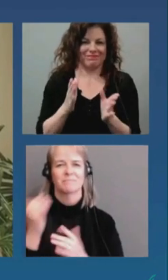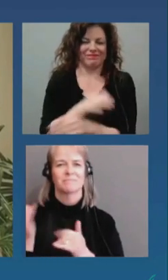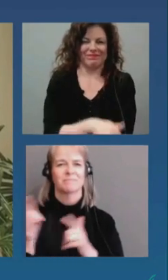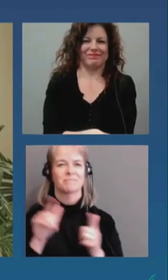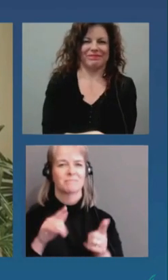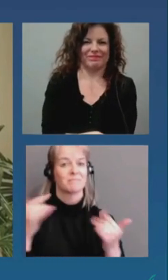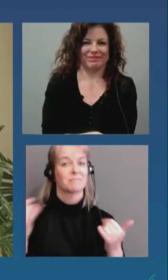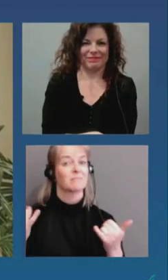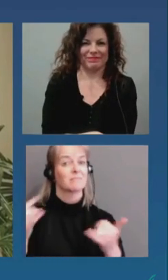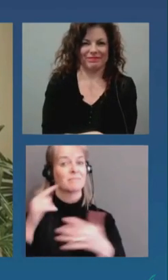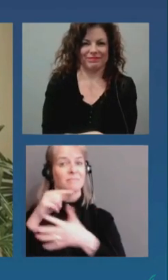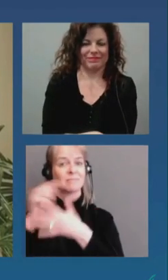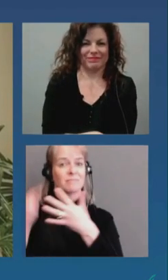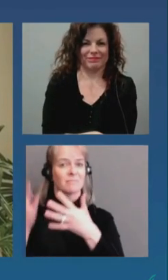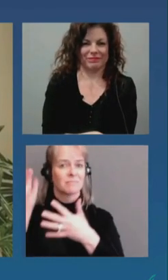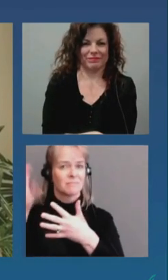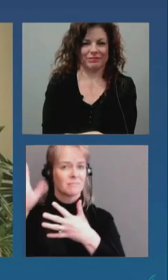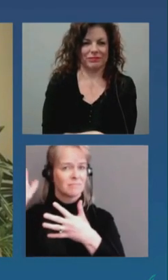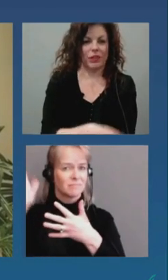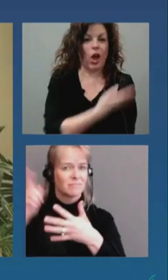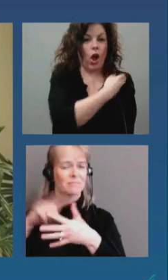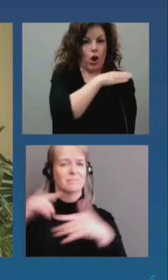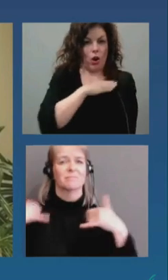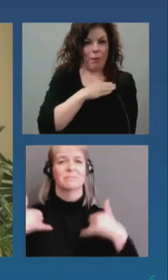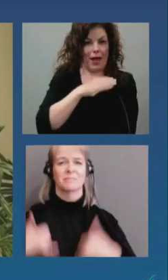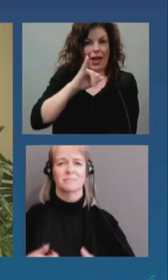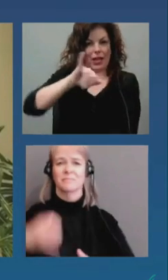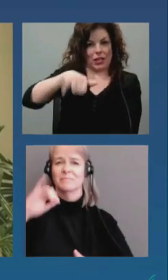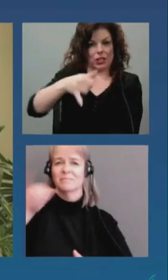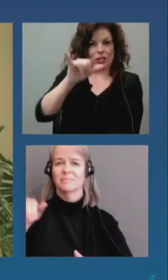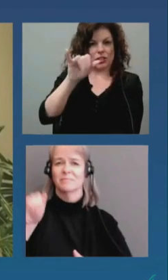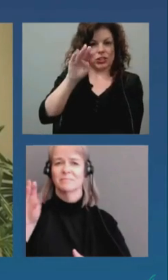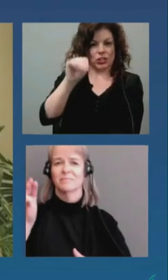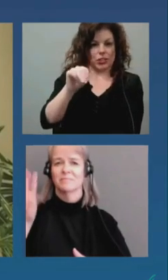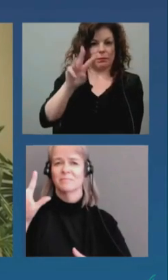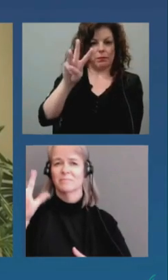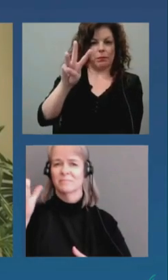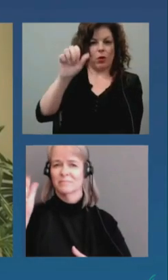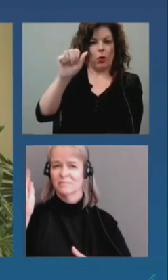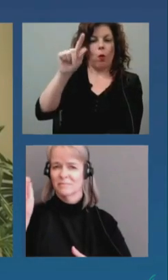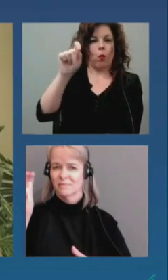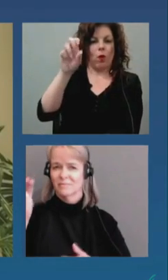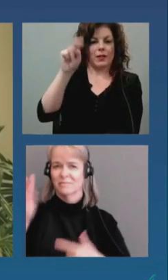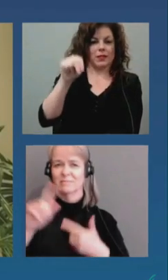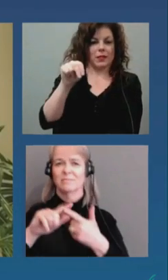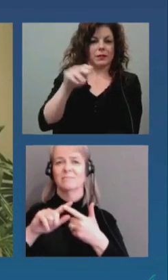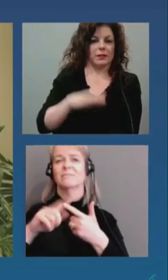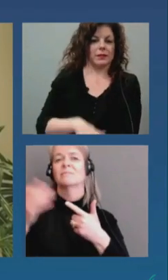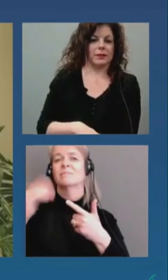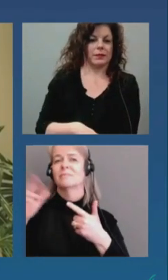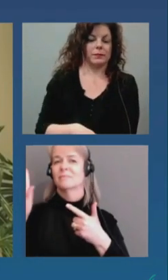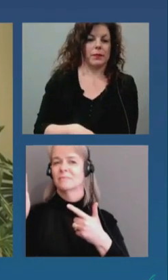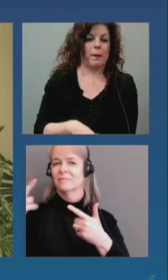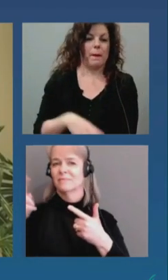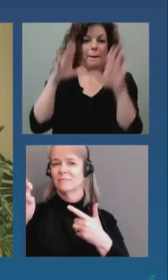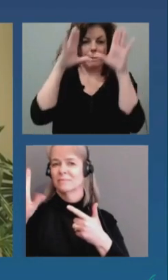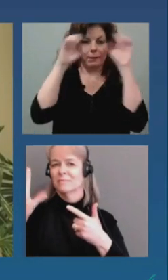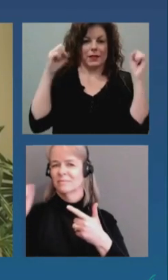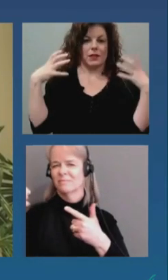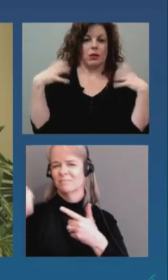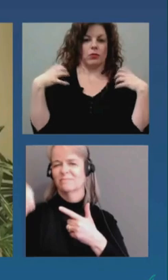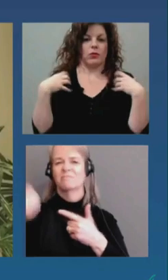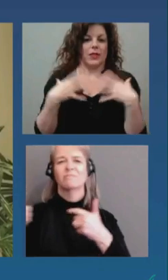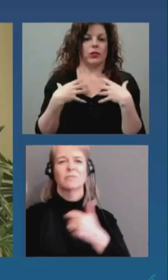hearing remarks from Mayor Le Maire Jim Watson, followed by Councillor Keith Eglay, Chair Ottawa Public Health Board,